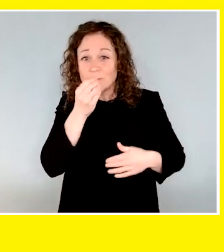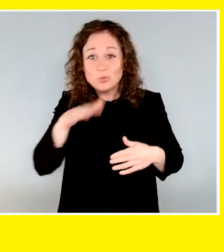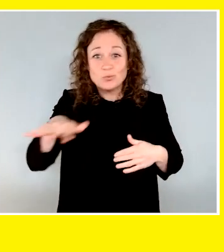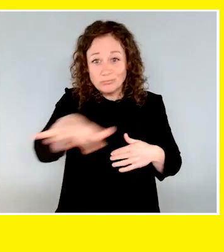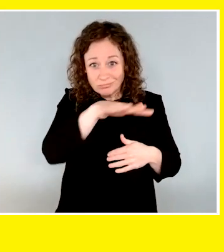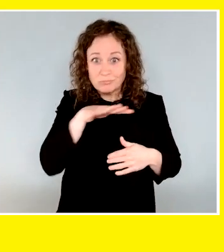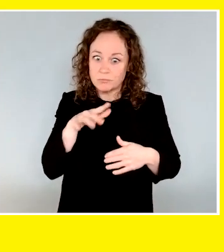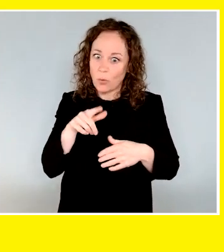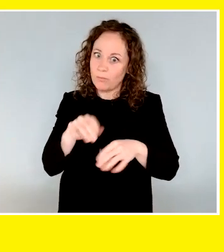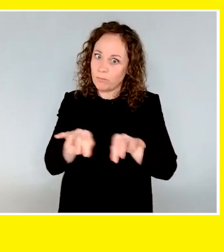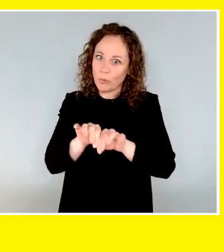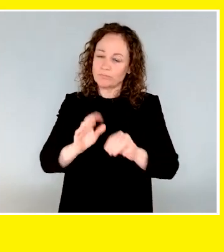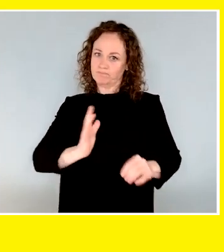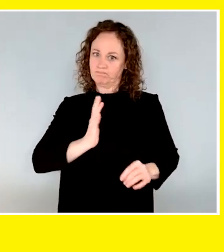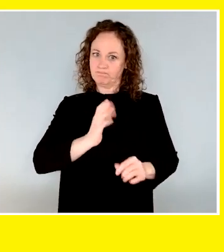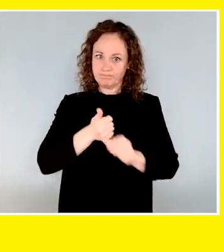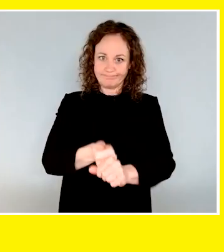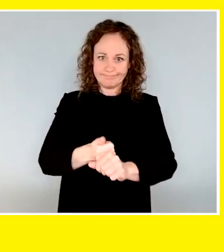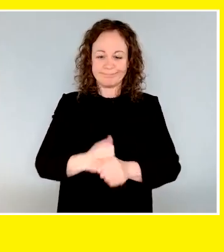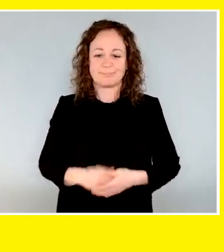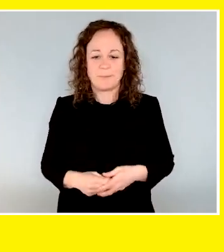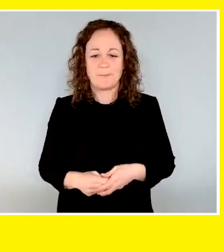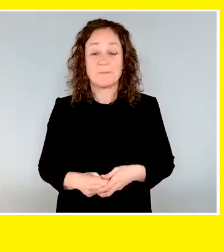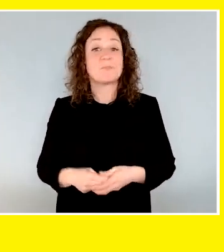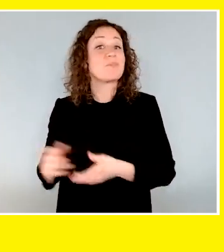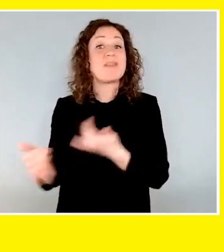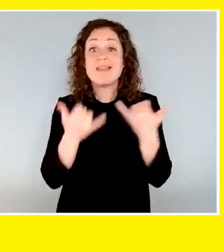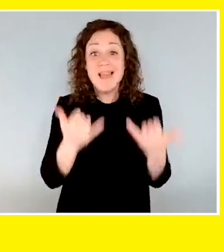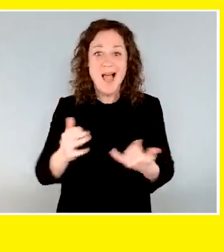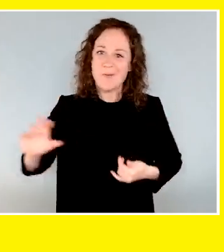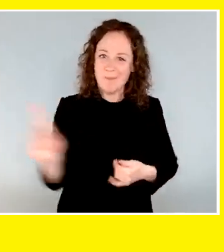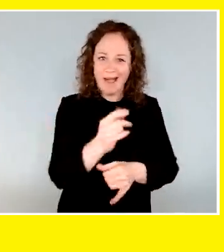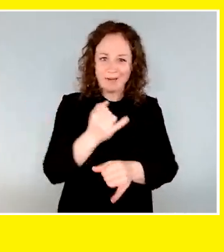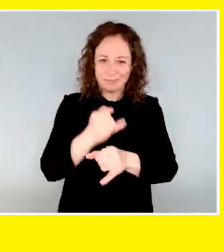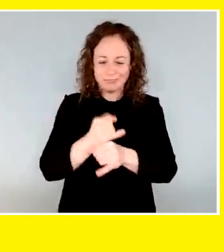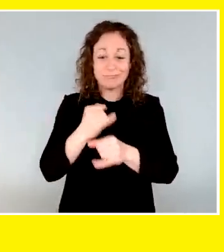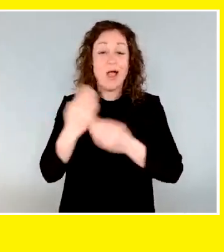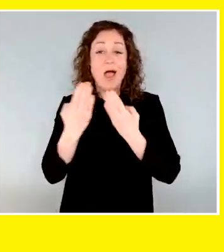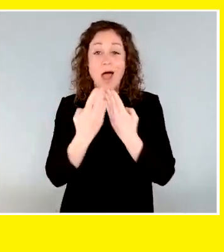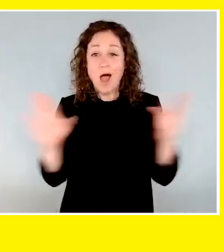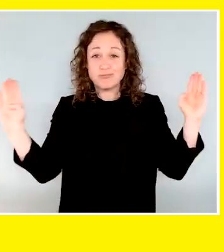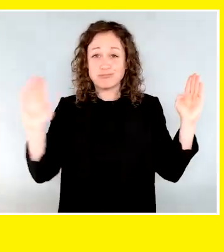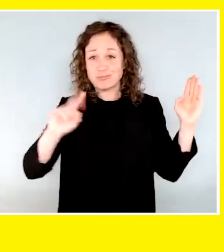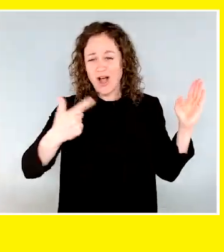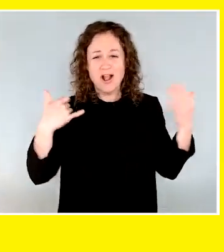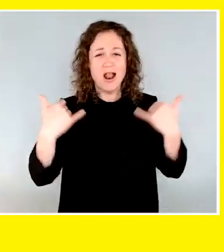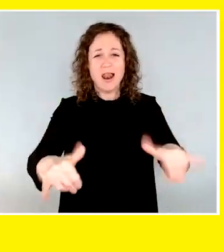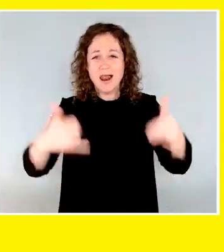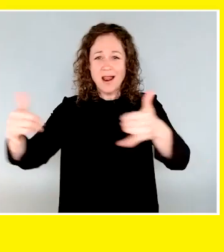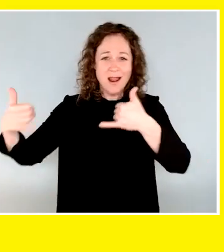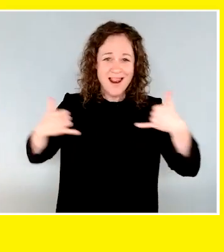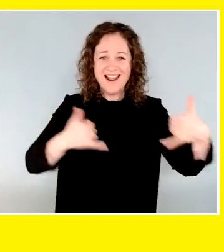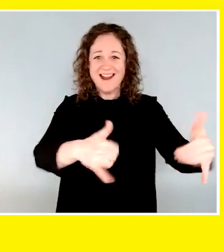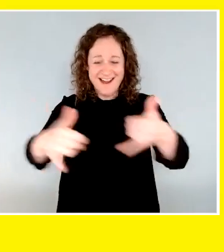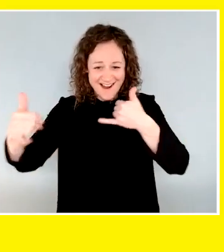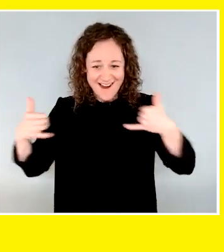at the canine campus. Three dogs in a pod are let out into a free run area covered in snow. Once out of harness and back at the canine campus,